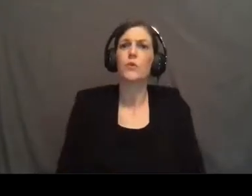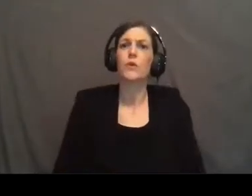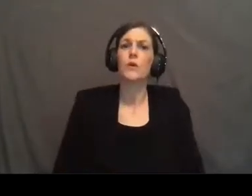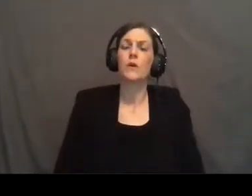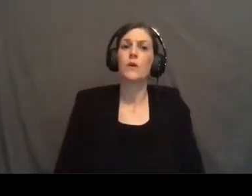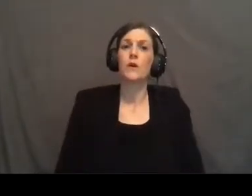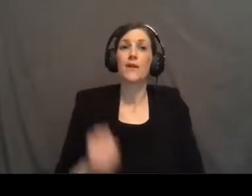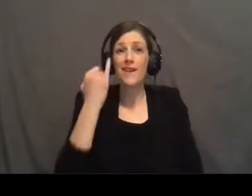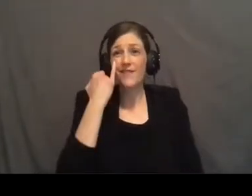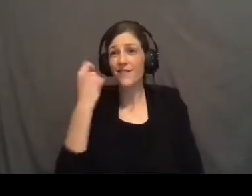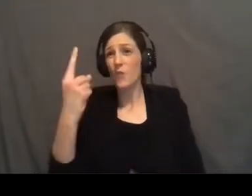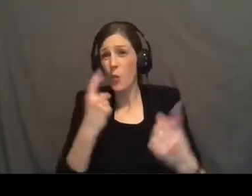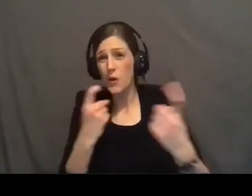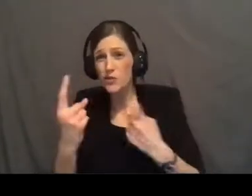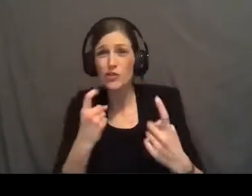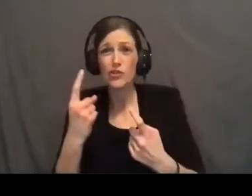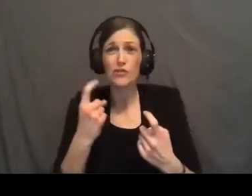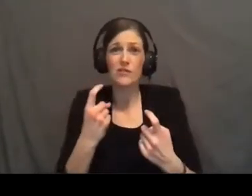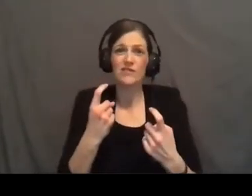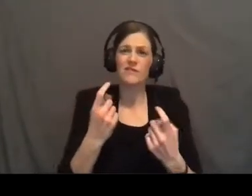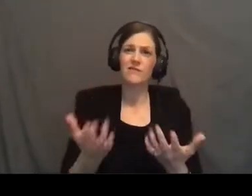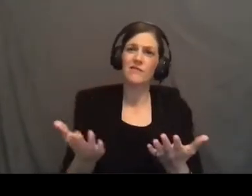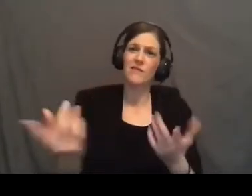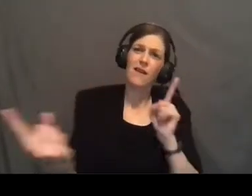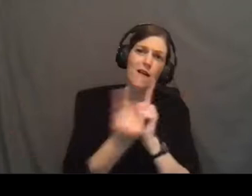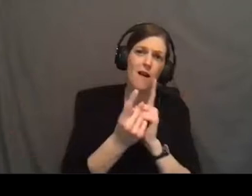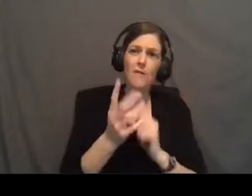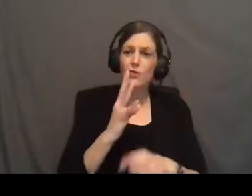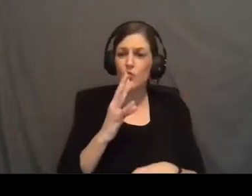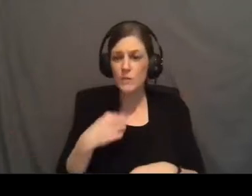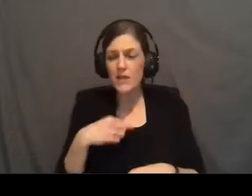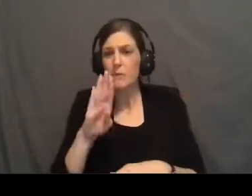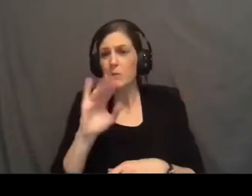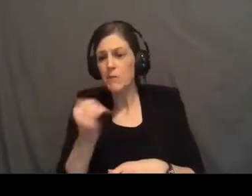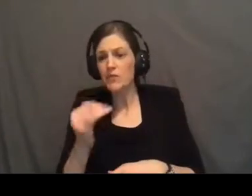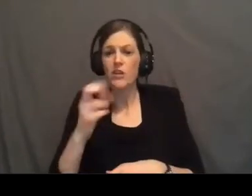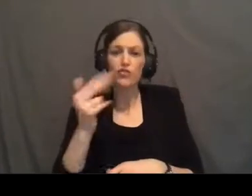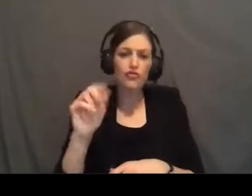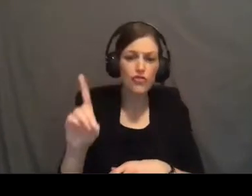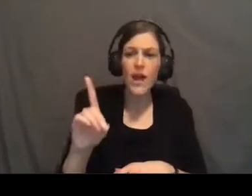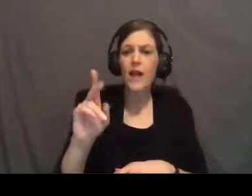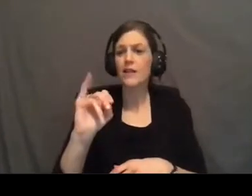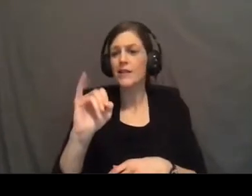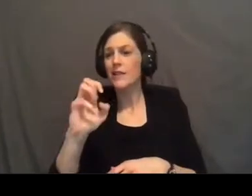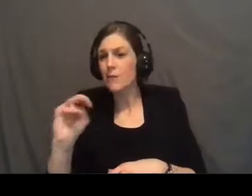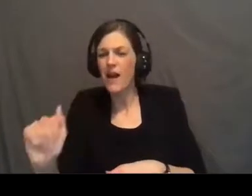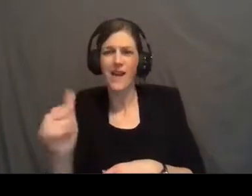if you have questions come talk to me BJ Chad Nima anybody